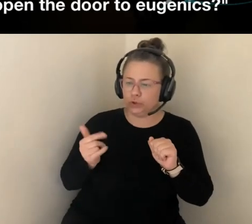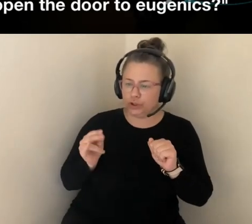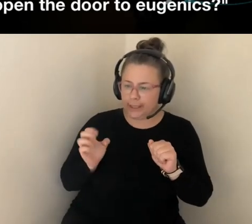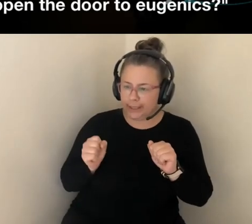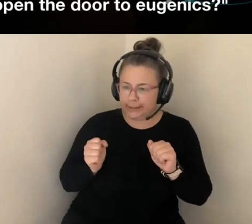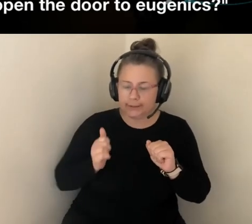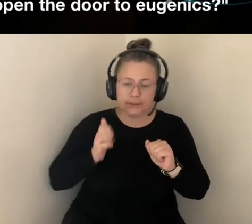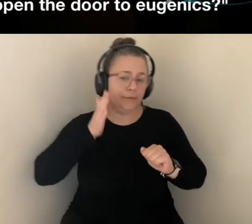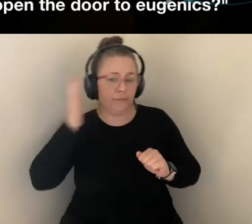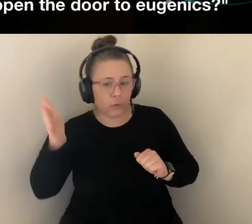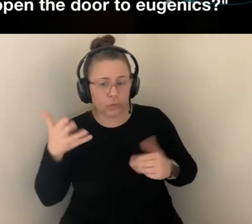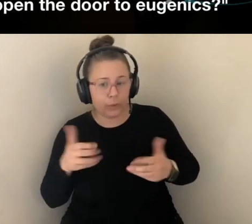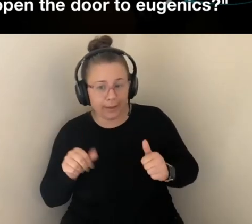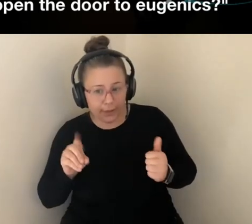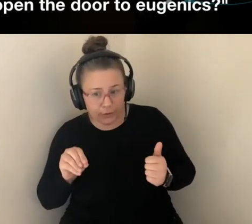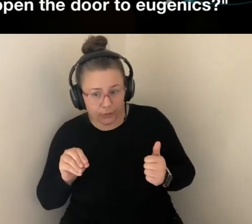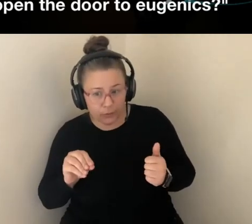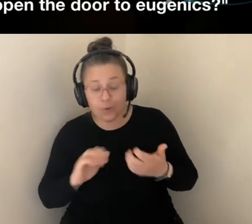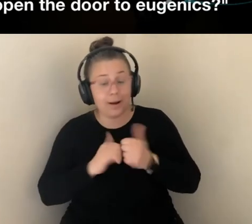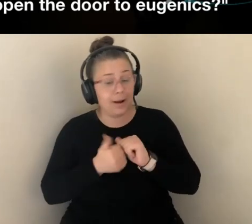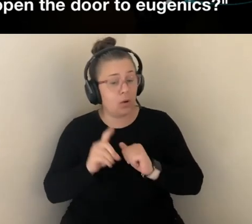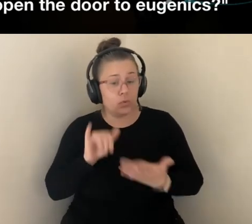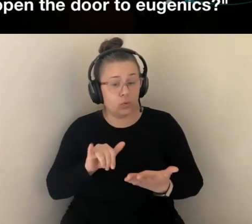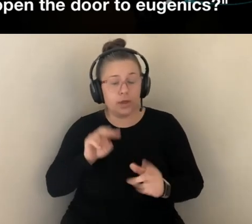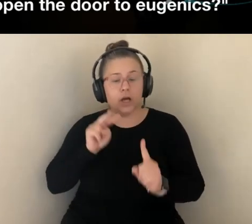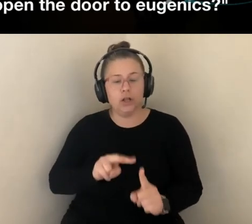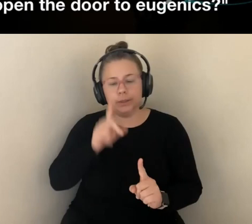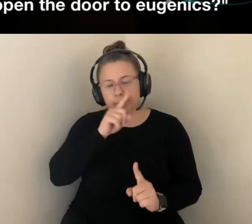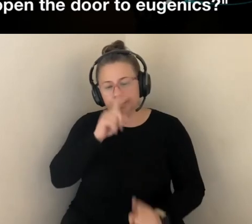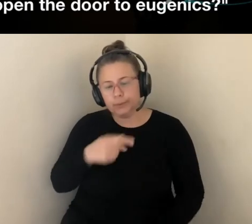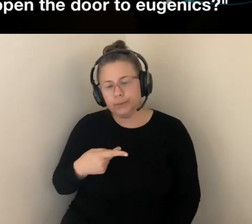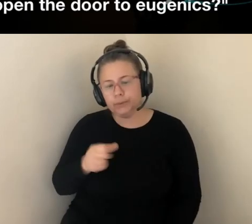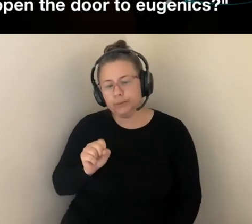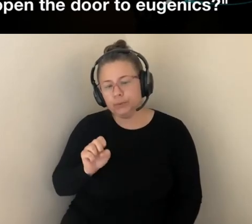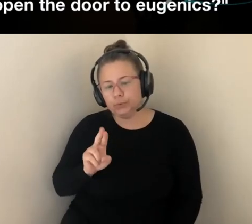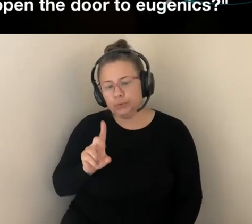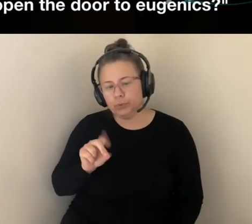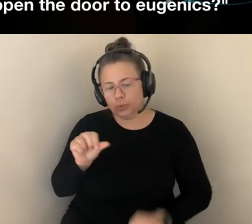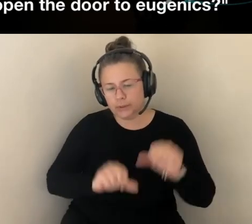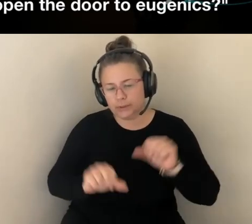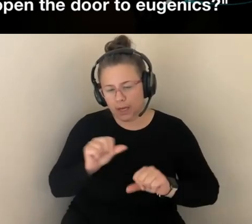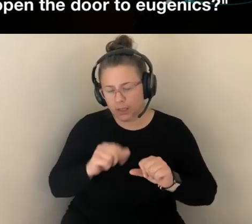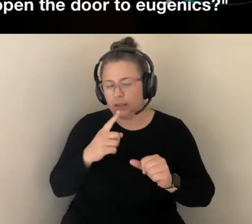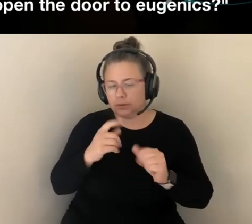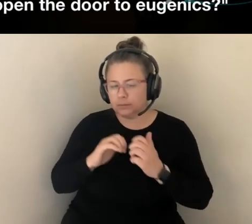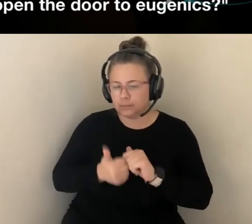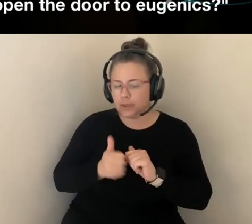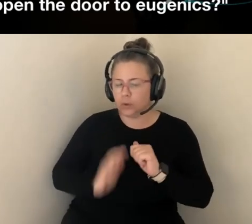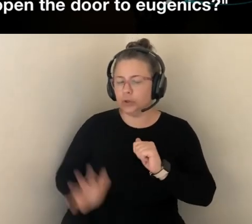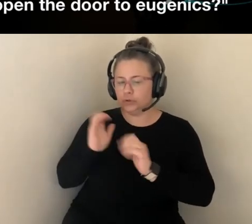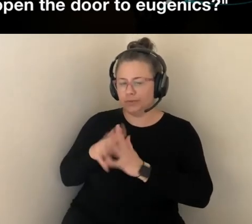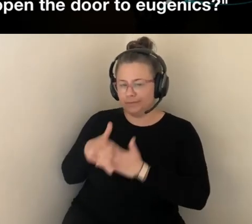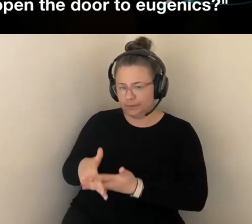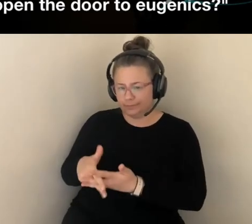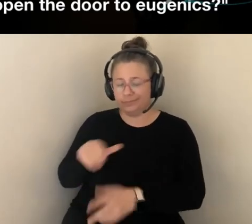PseUDOSCIENCE, IN THEIR WORDS, ON WHICH THE OLD EUGENICS WAS BASED, AND TO THE BIGOTRY, RACISM, AND CLASS PREJUDICES,